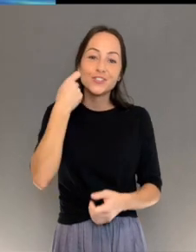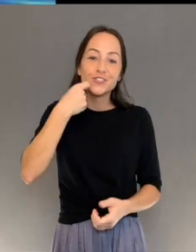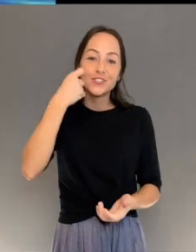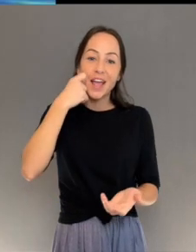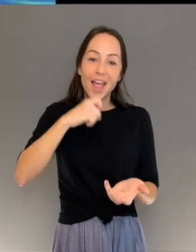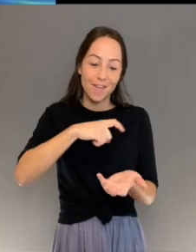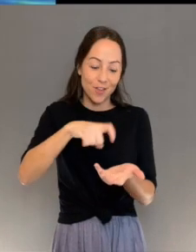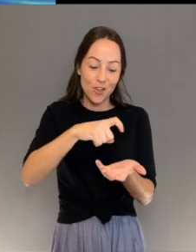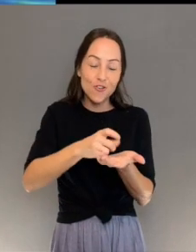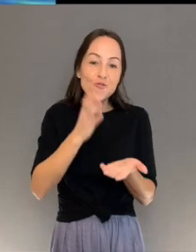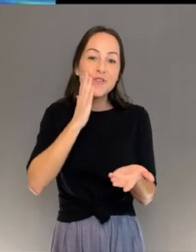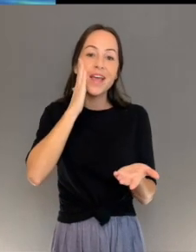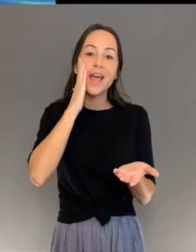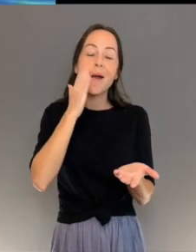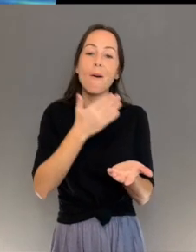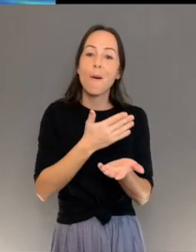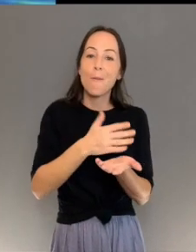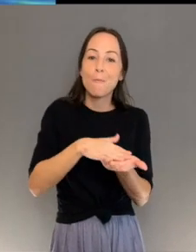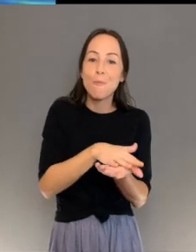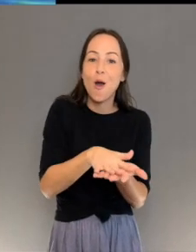Thanks for watching!